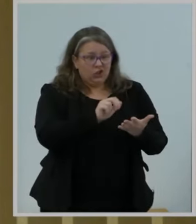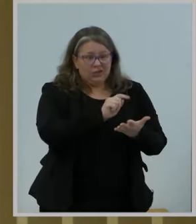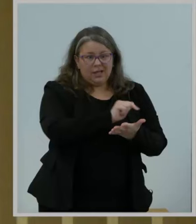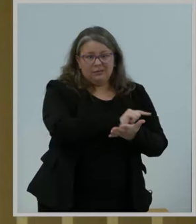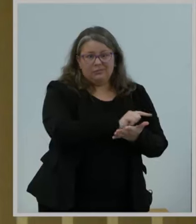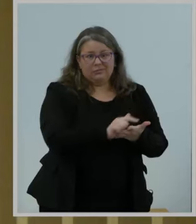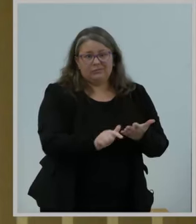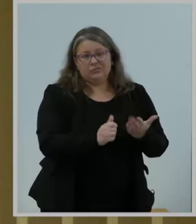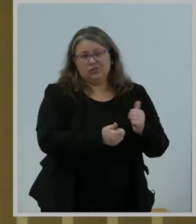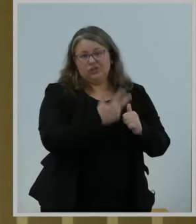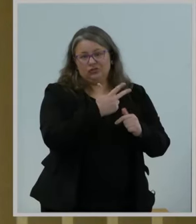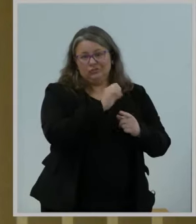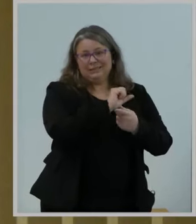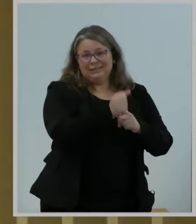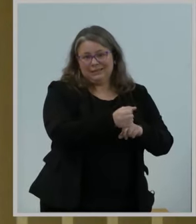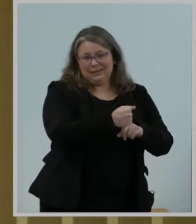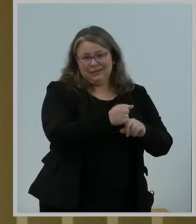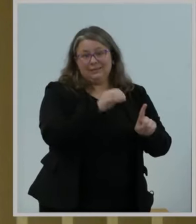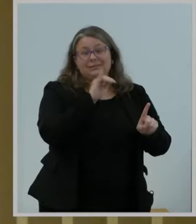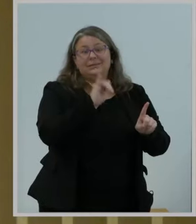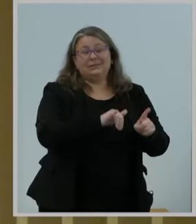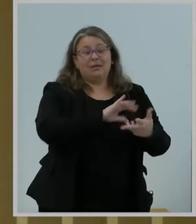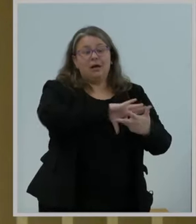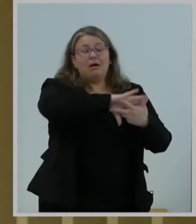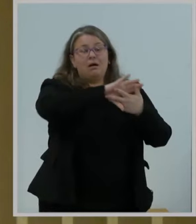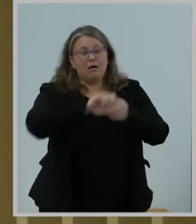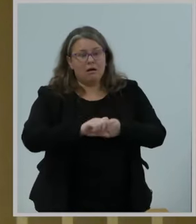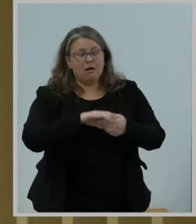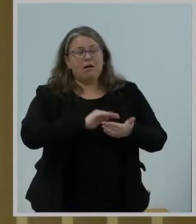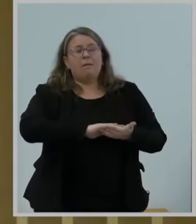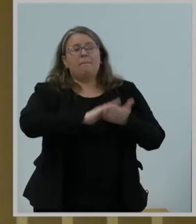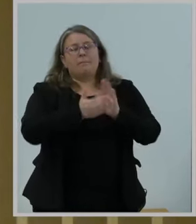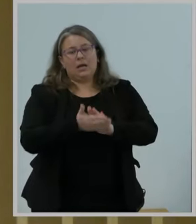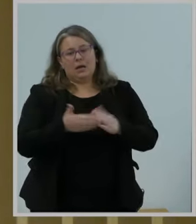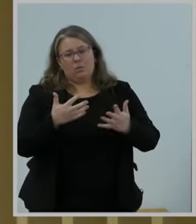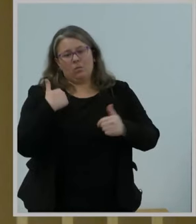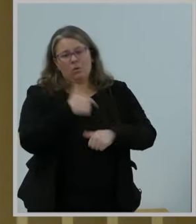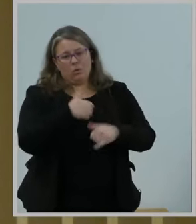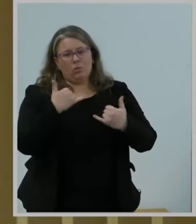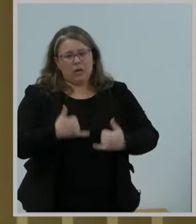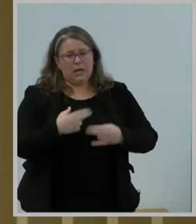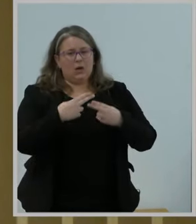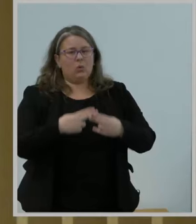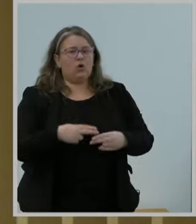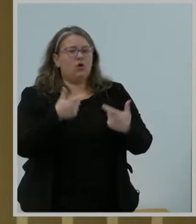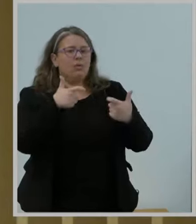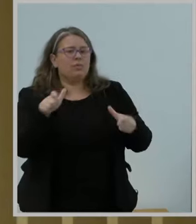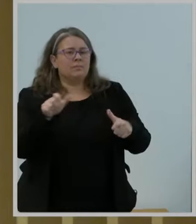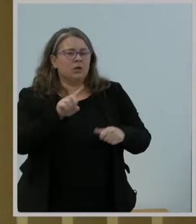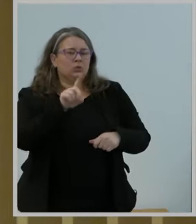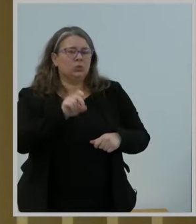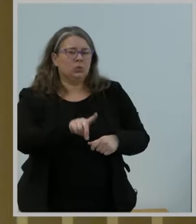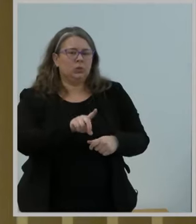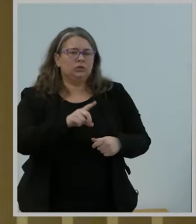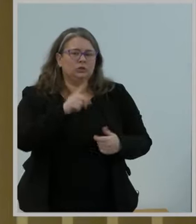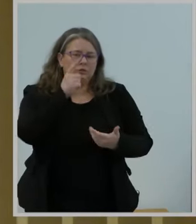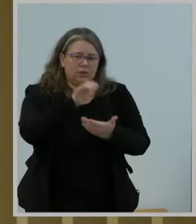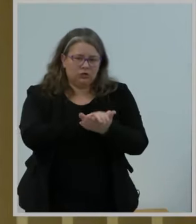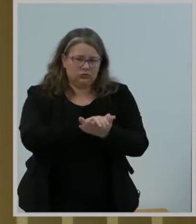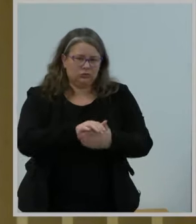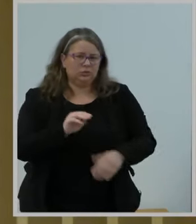call the major questions doctrine. Evidently, calling a telecommunication service,